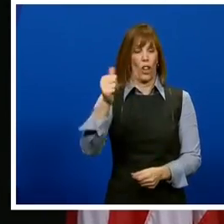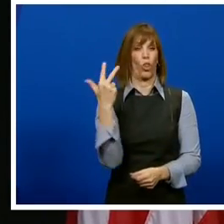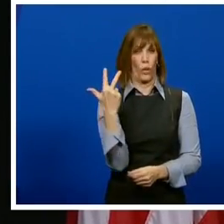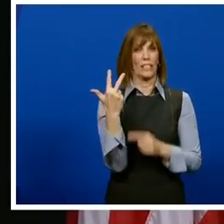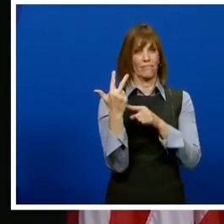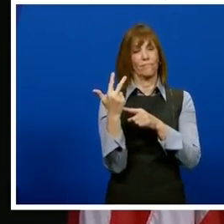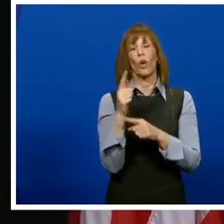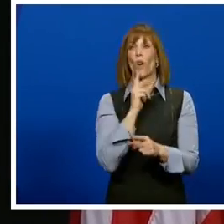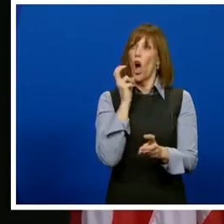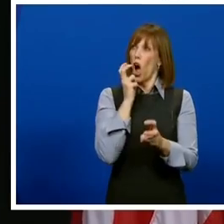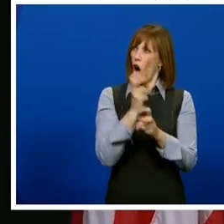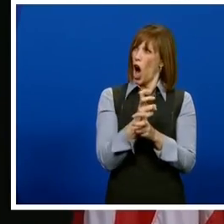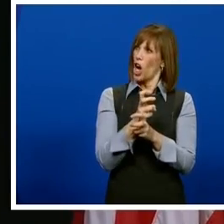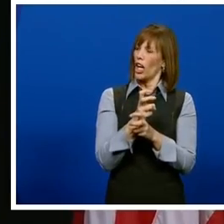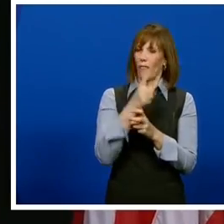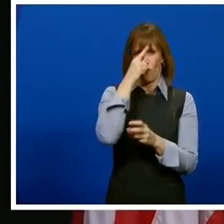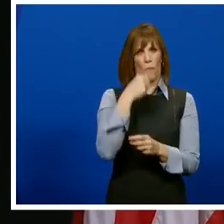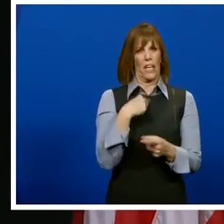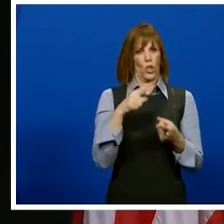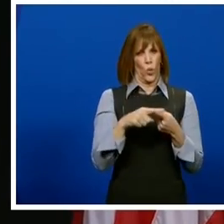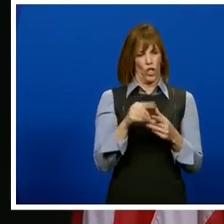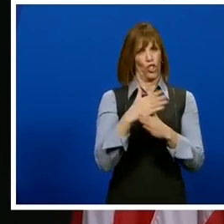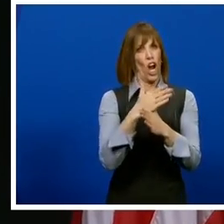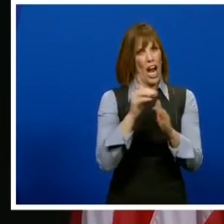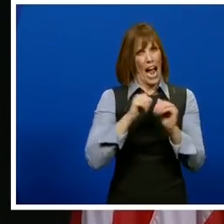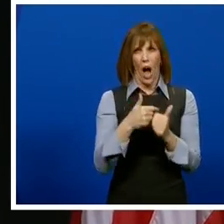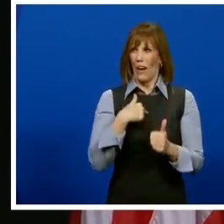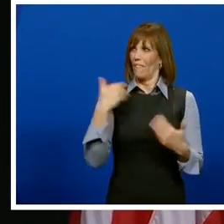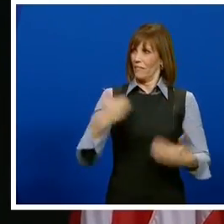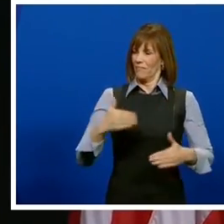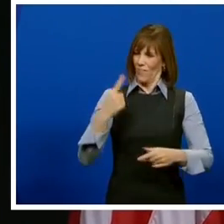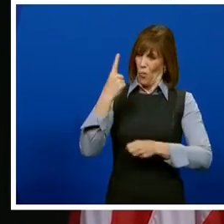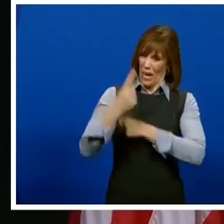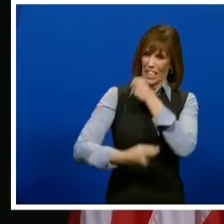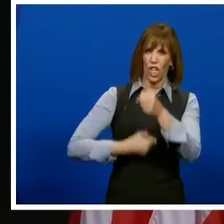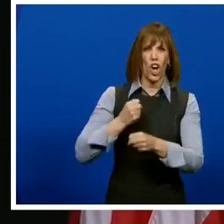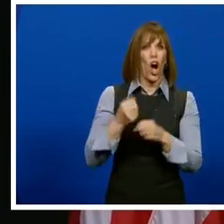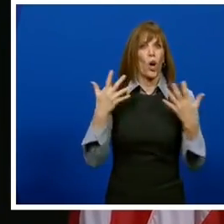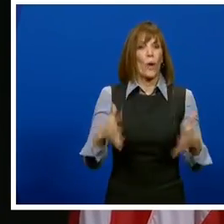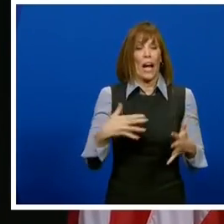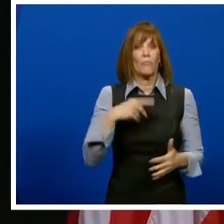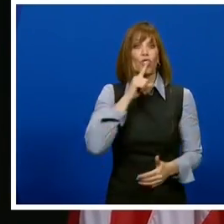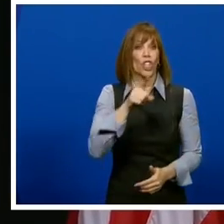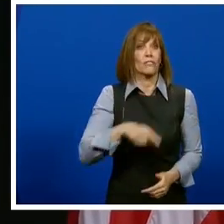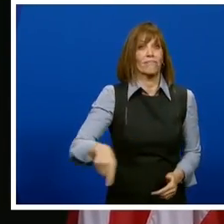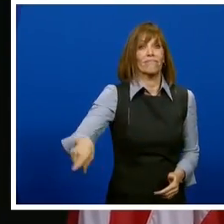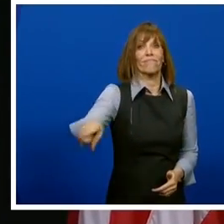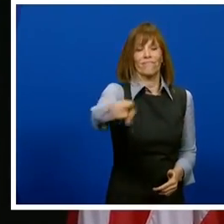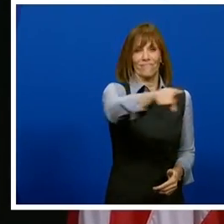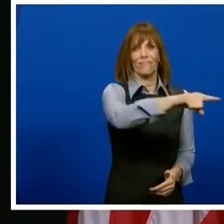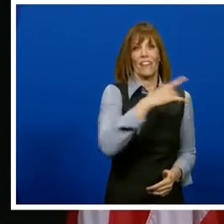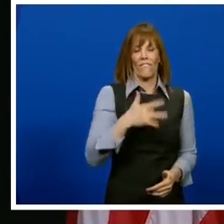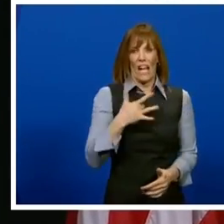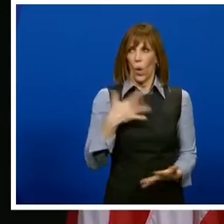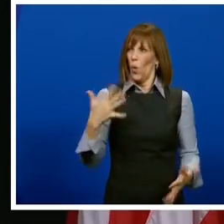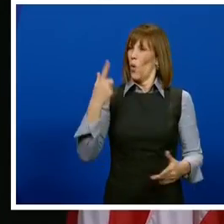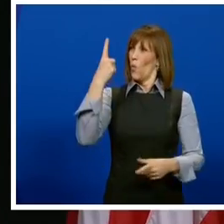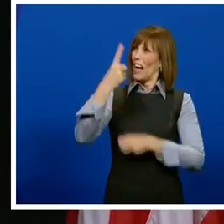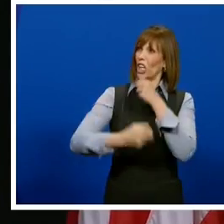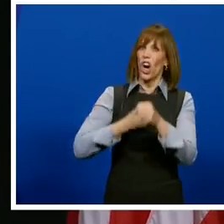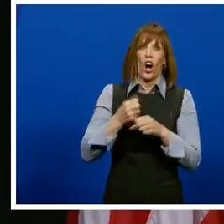It's hard for me to express how I feel about this milestone, as I'm sure it is for all of you as well.